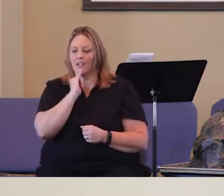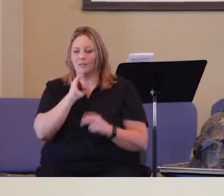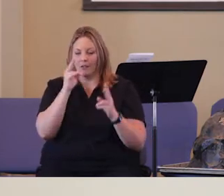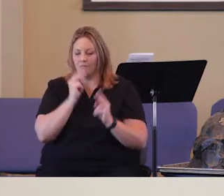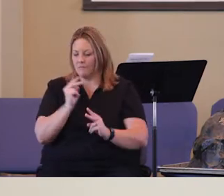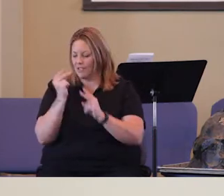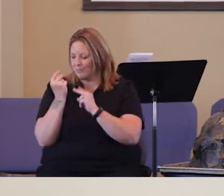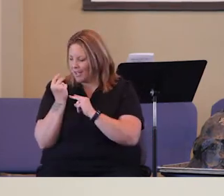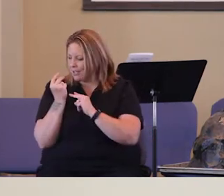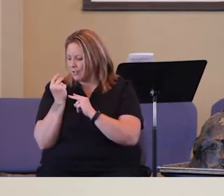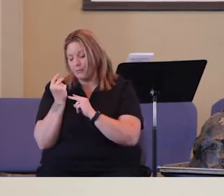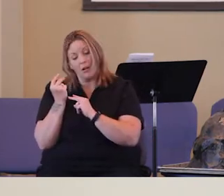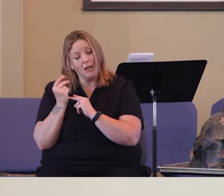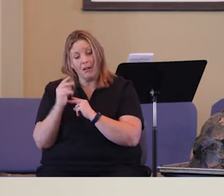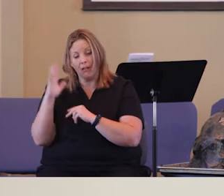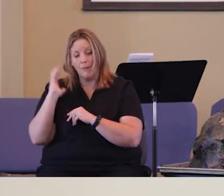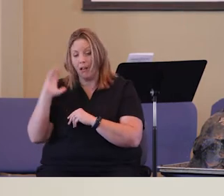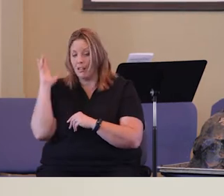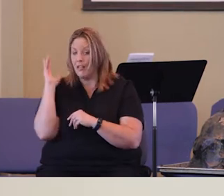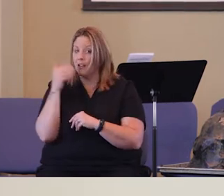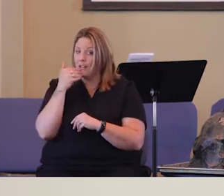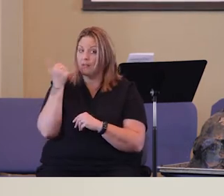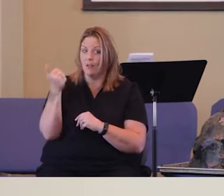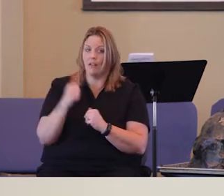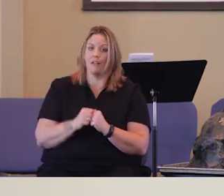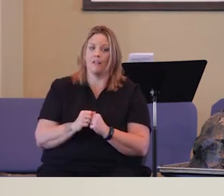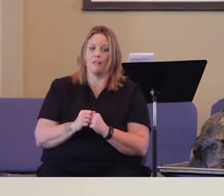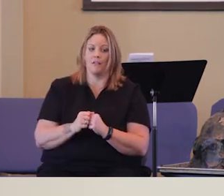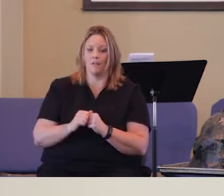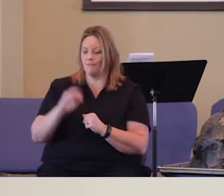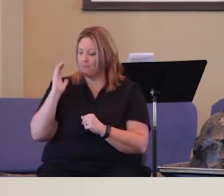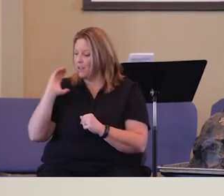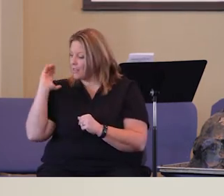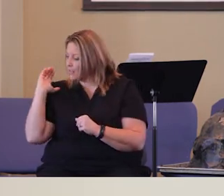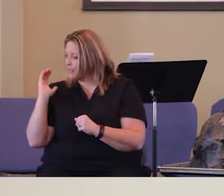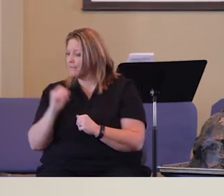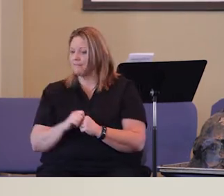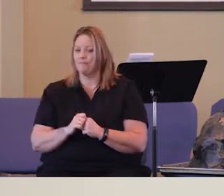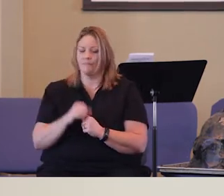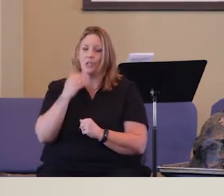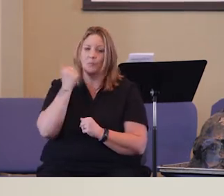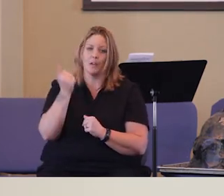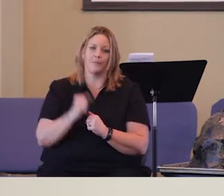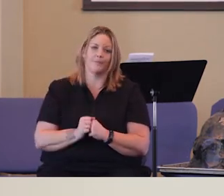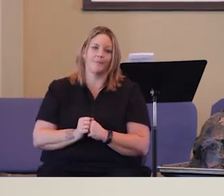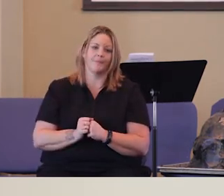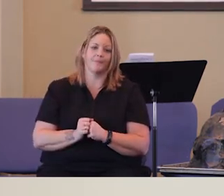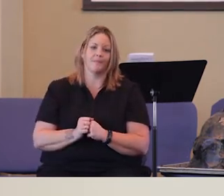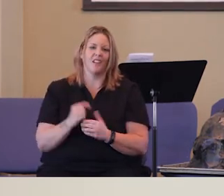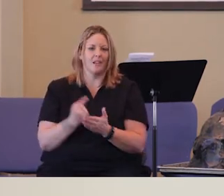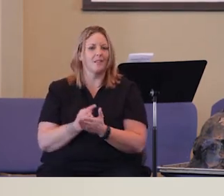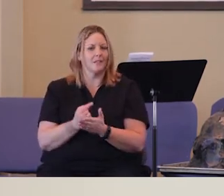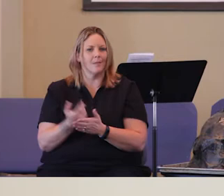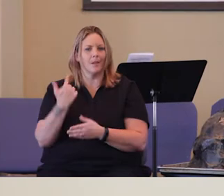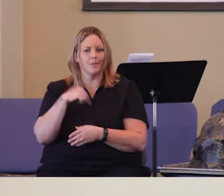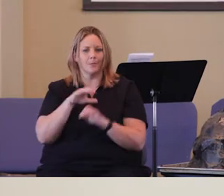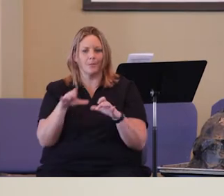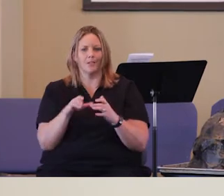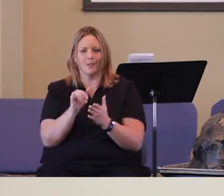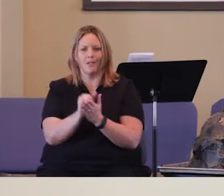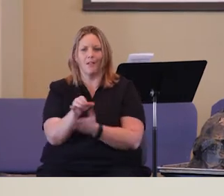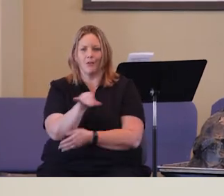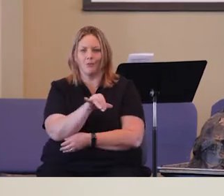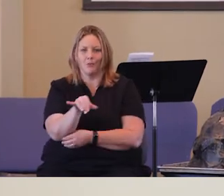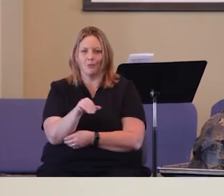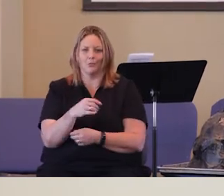So Israel always went back and said, well, back then it was so much better. Back then it was better. And